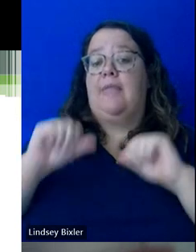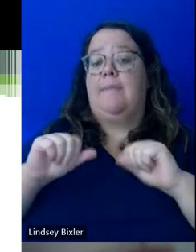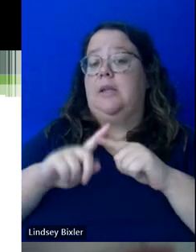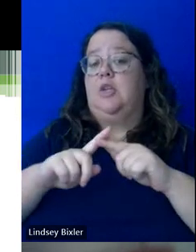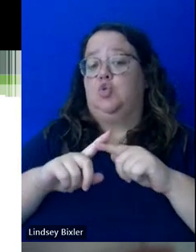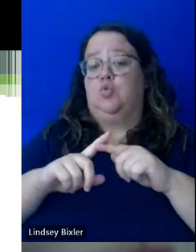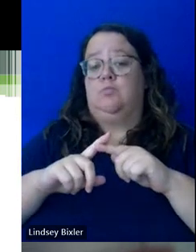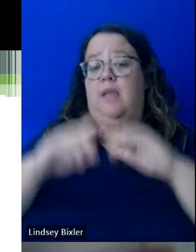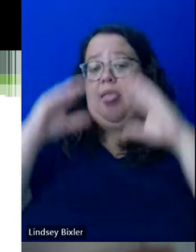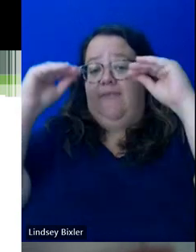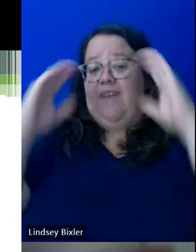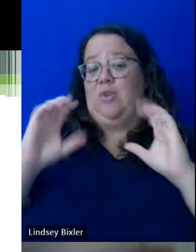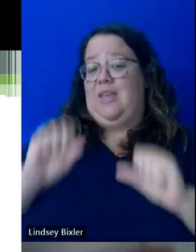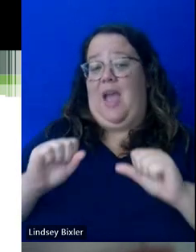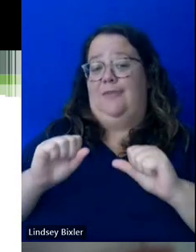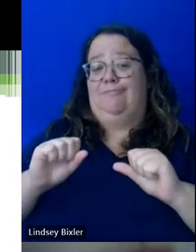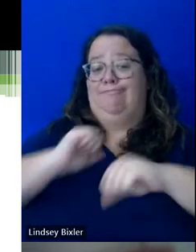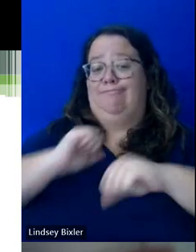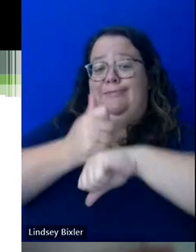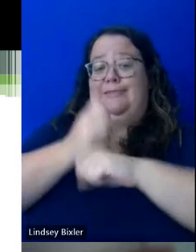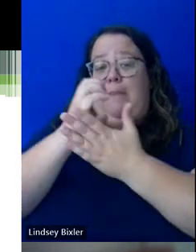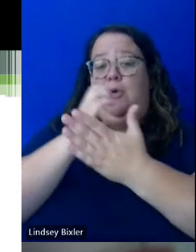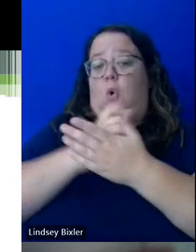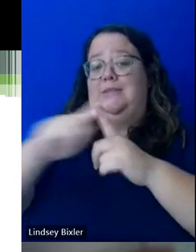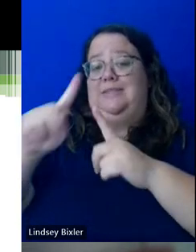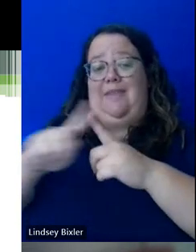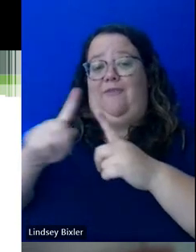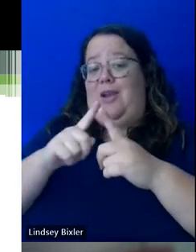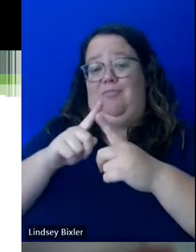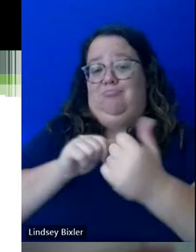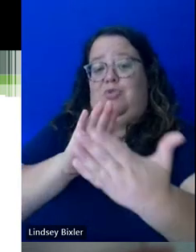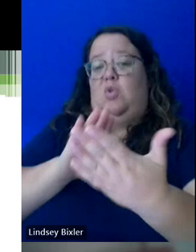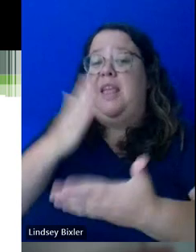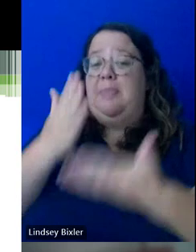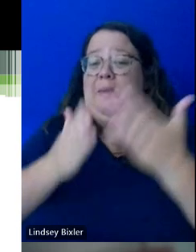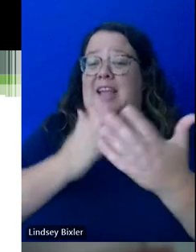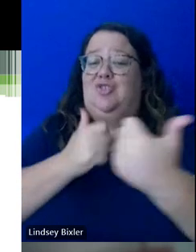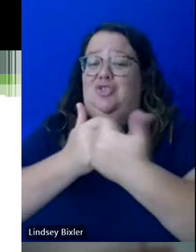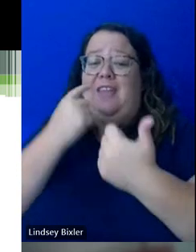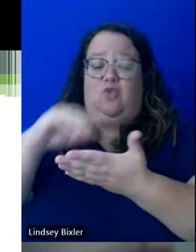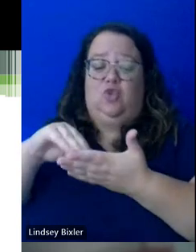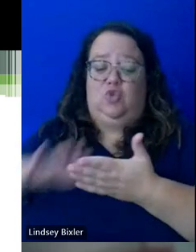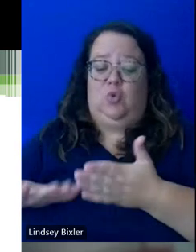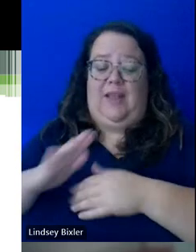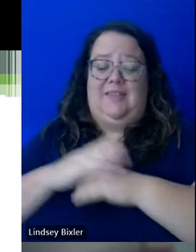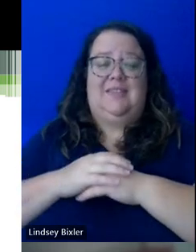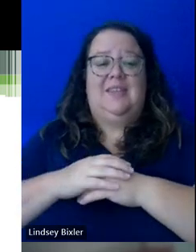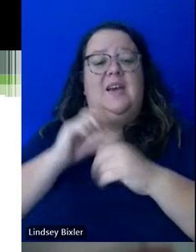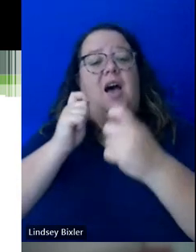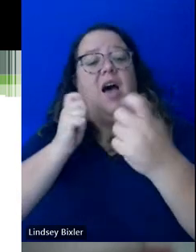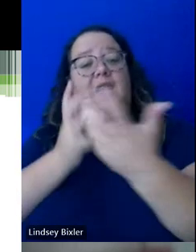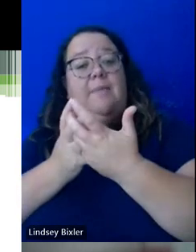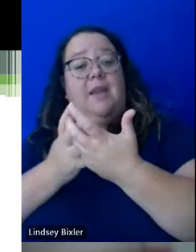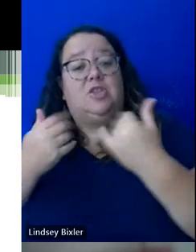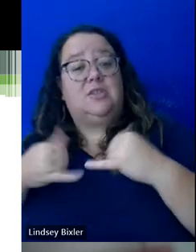in different ways, and that can sometimes be a challenge for different students who have different learning styles. And, you know, accommodations still apply in those